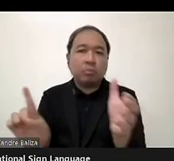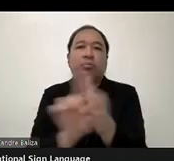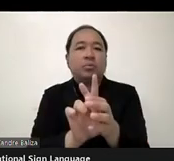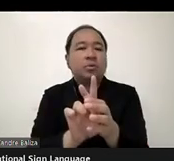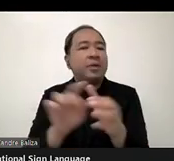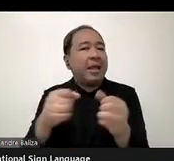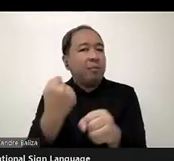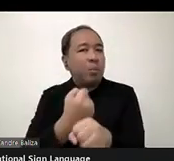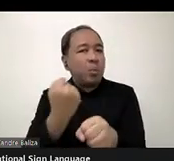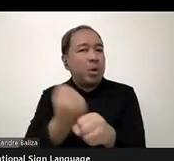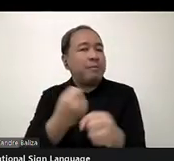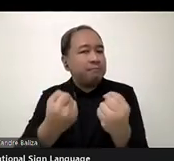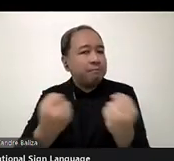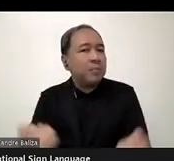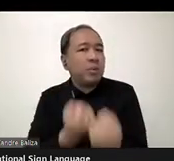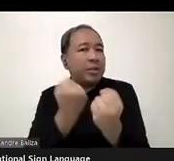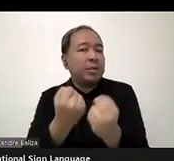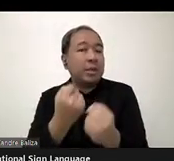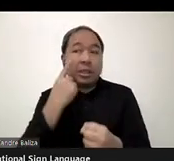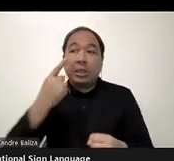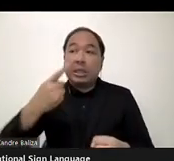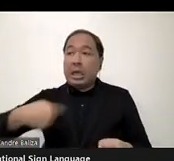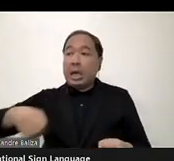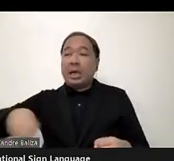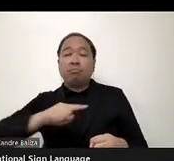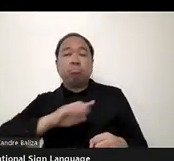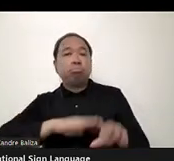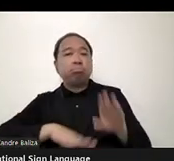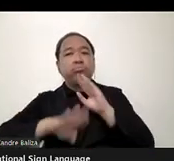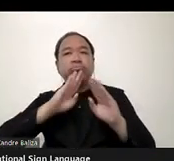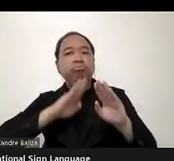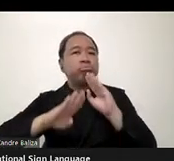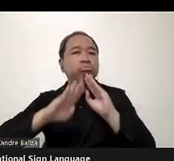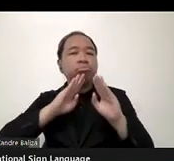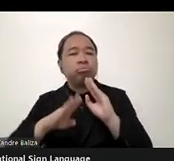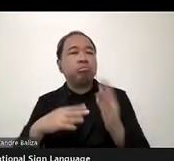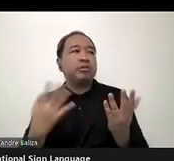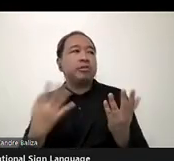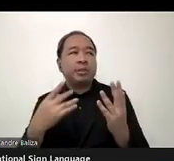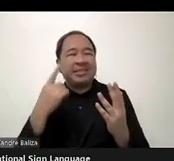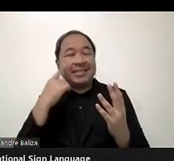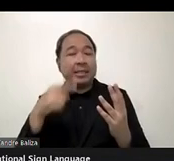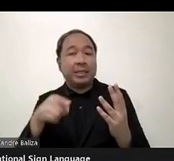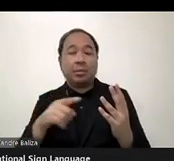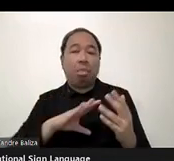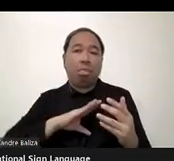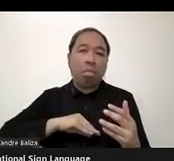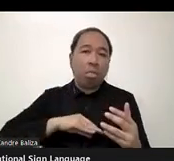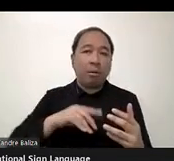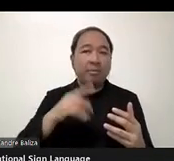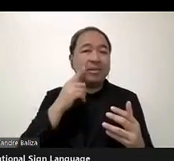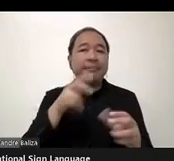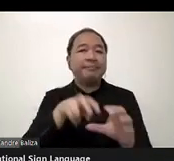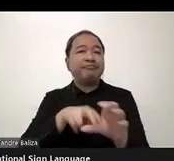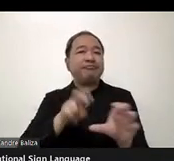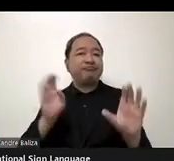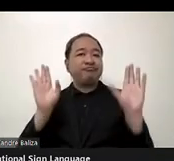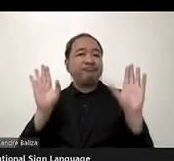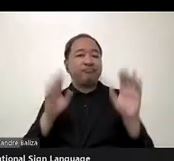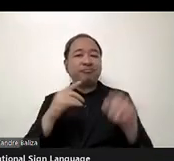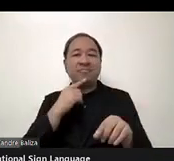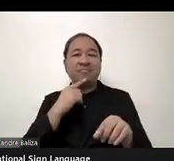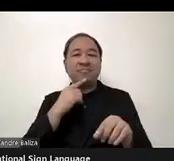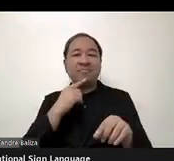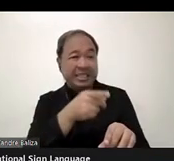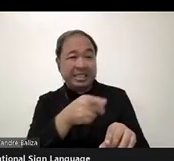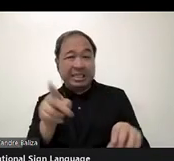we get disappointed, uh, and leave the discussions by saying that nothing is happening, no